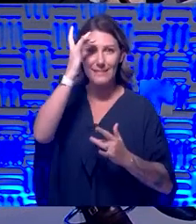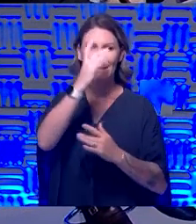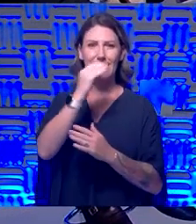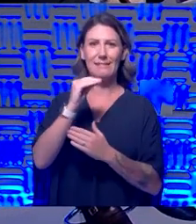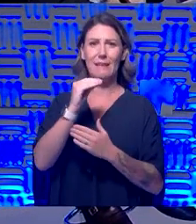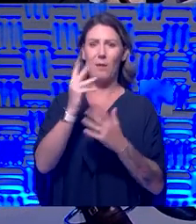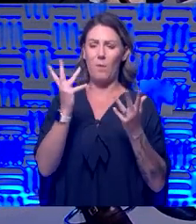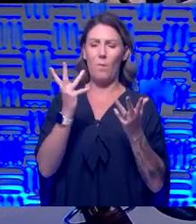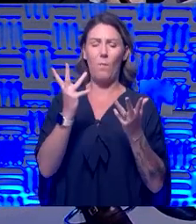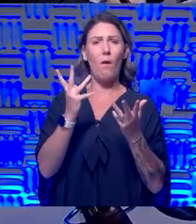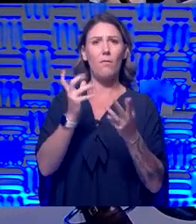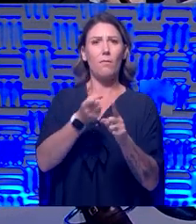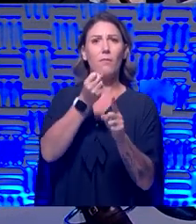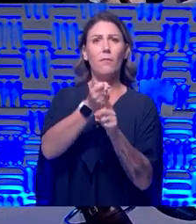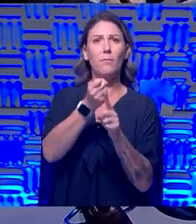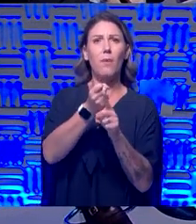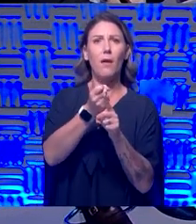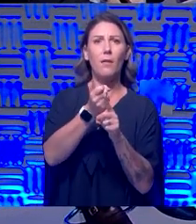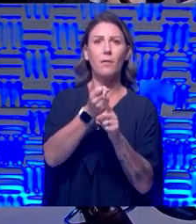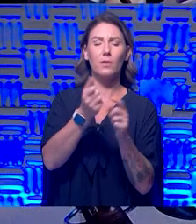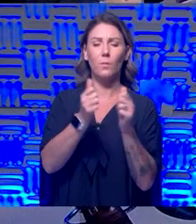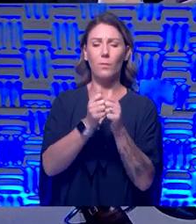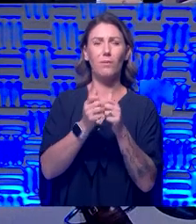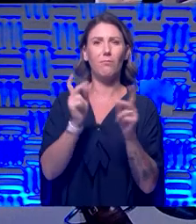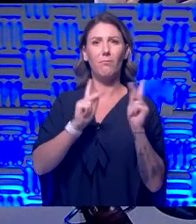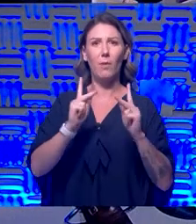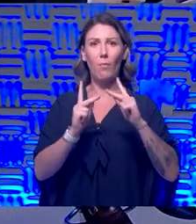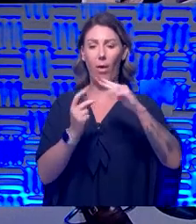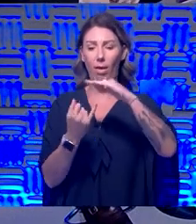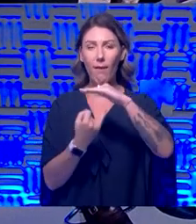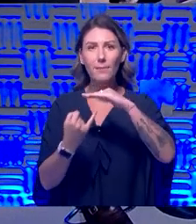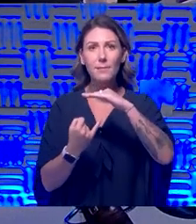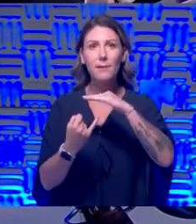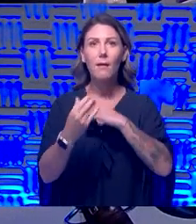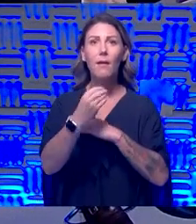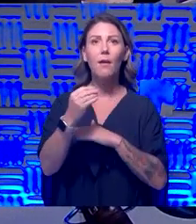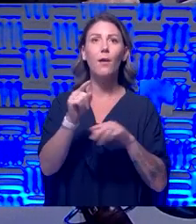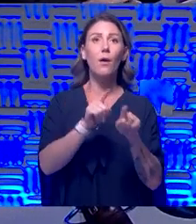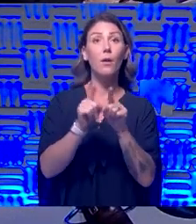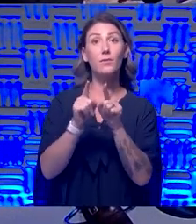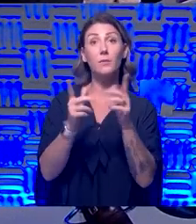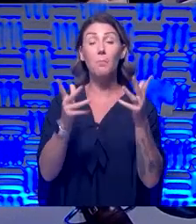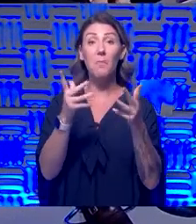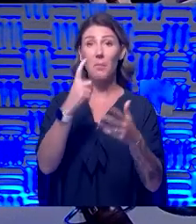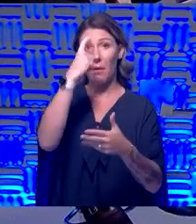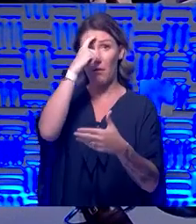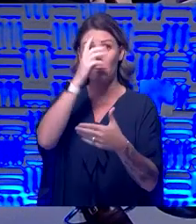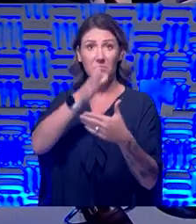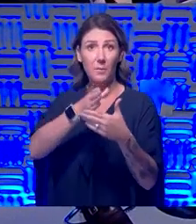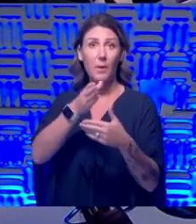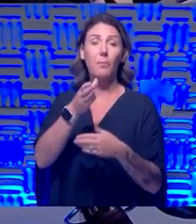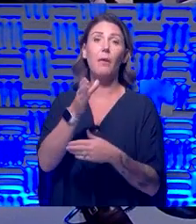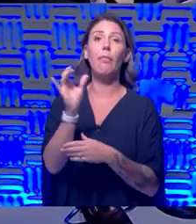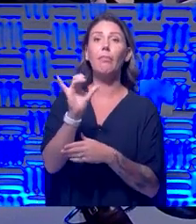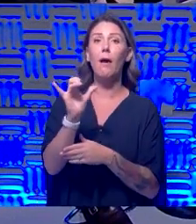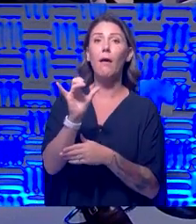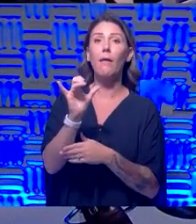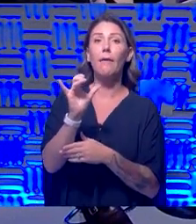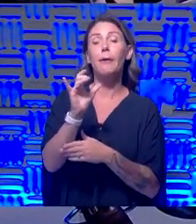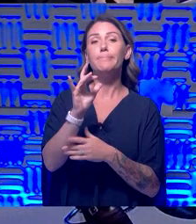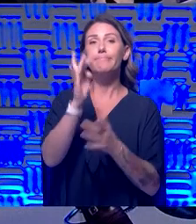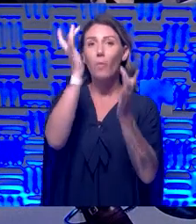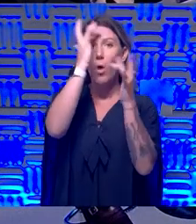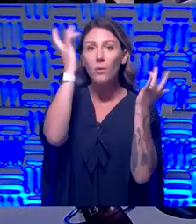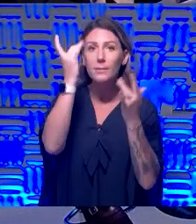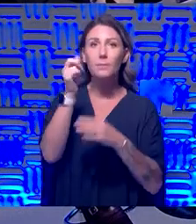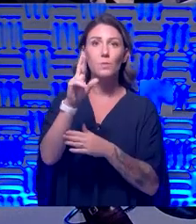COVID on people who are isolated and who may have some type of cognitive impairment like Alzheimer's or dementia. And Jeff will be